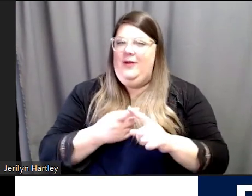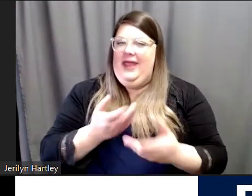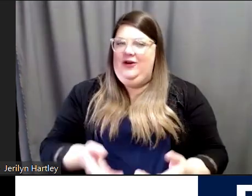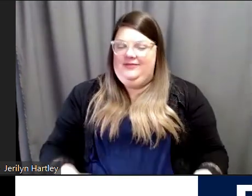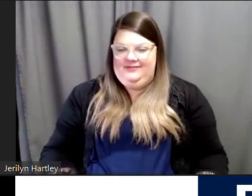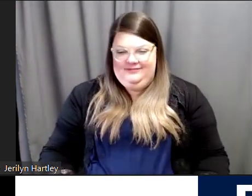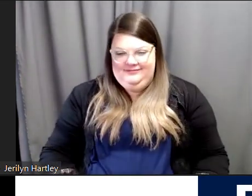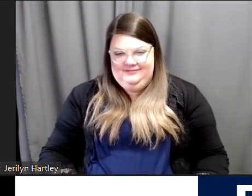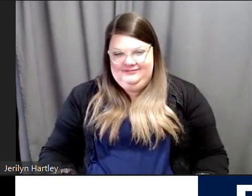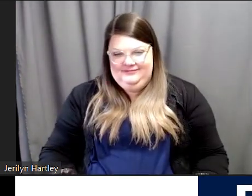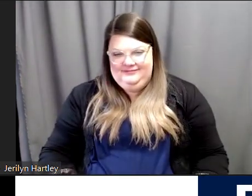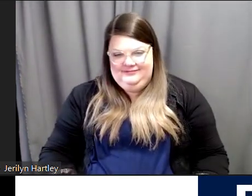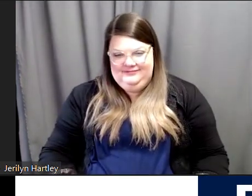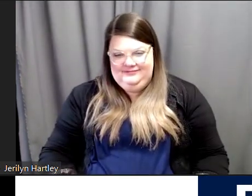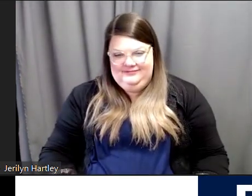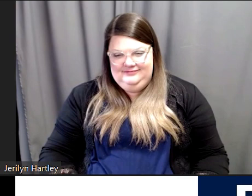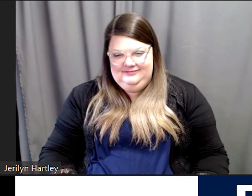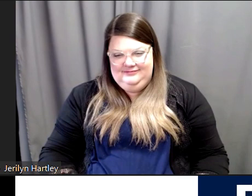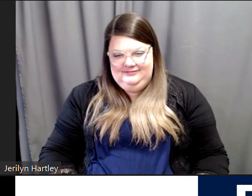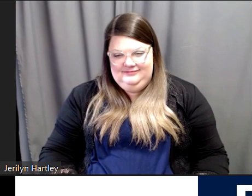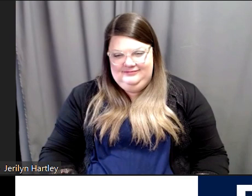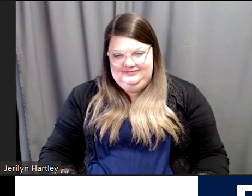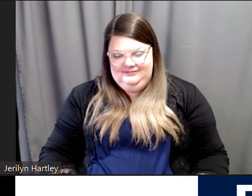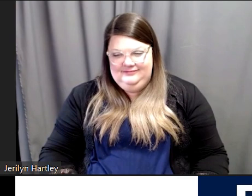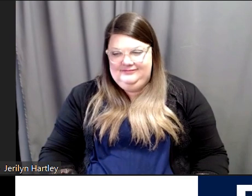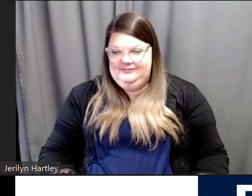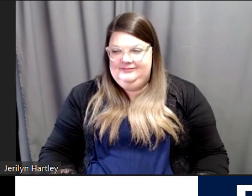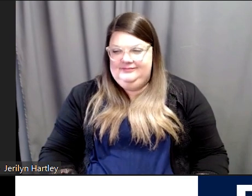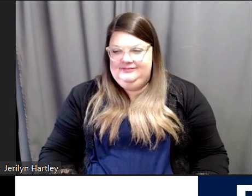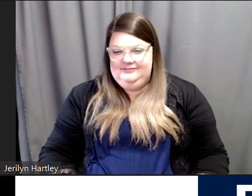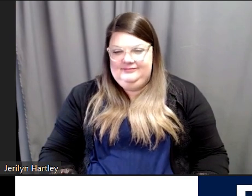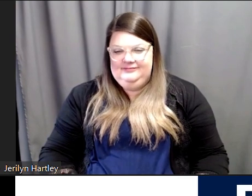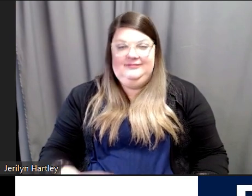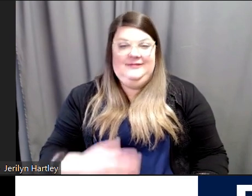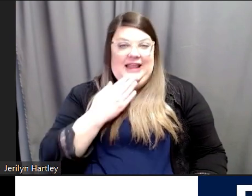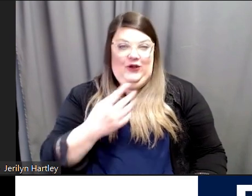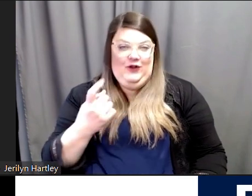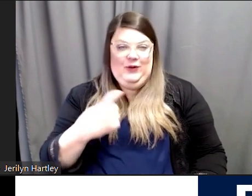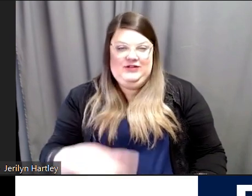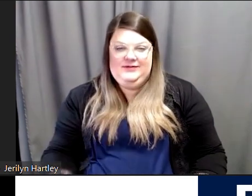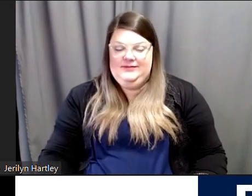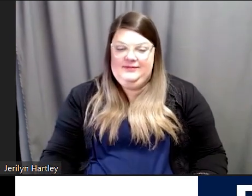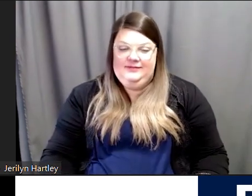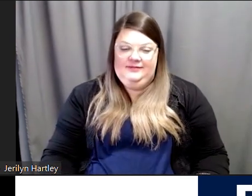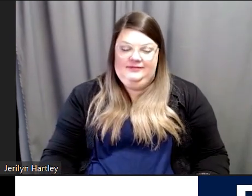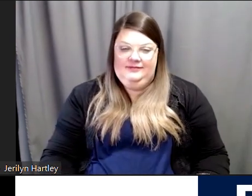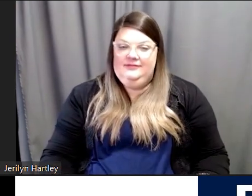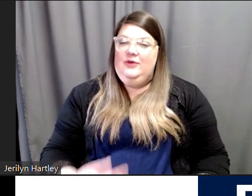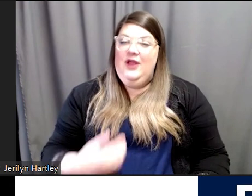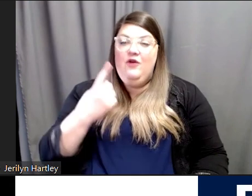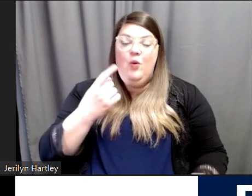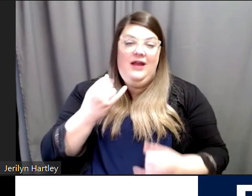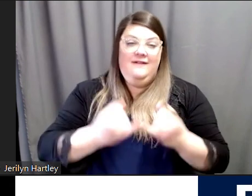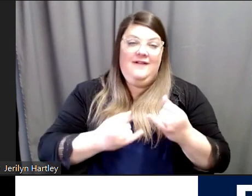you all for the questions. We have one final